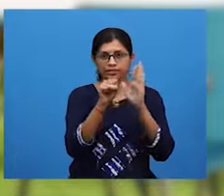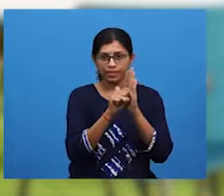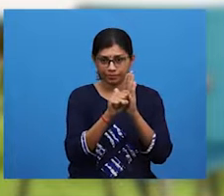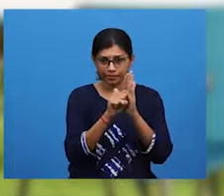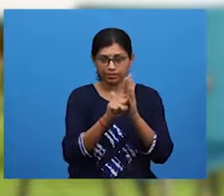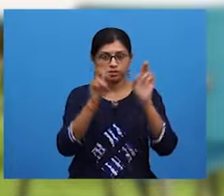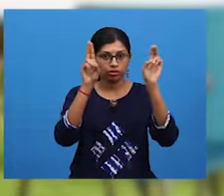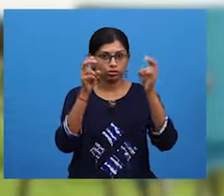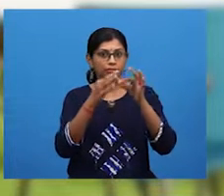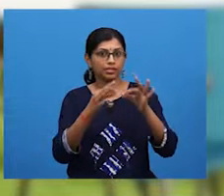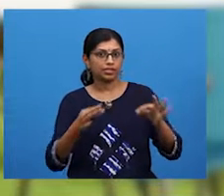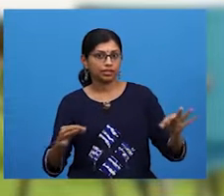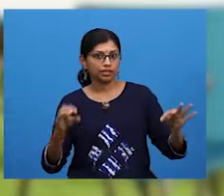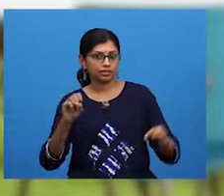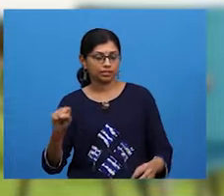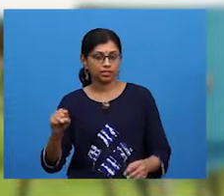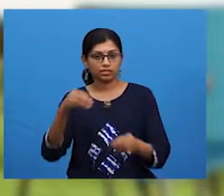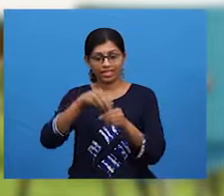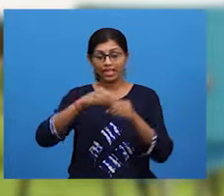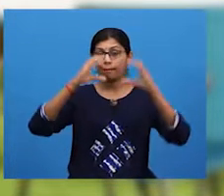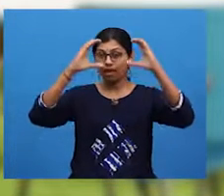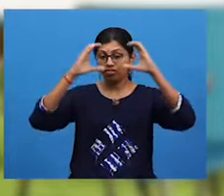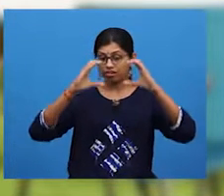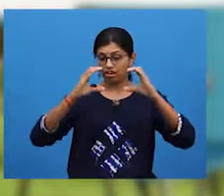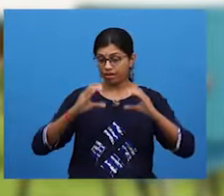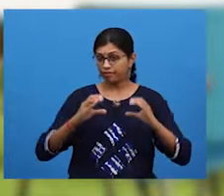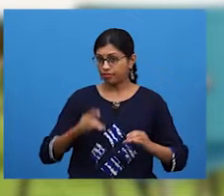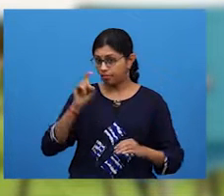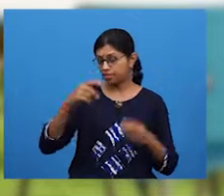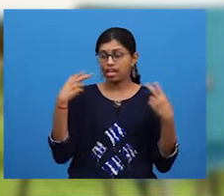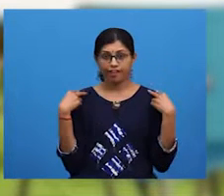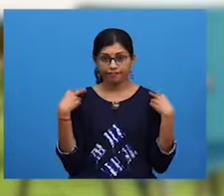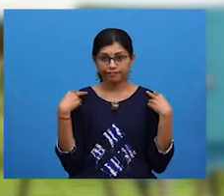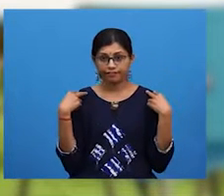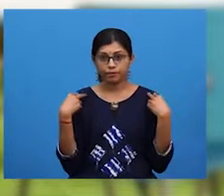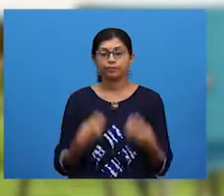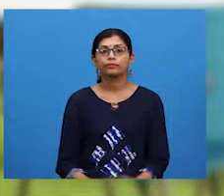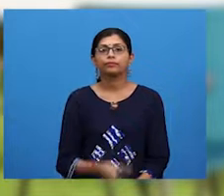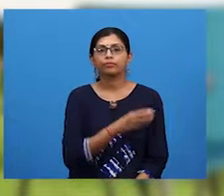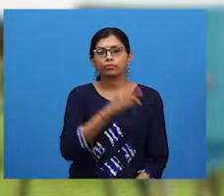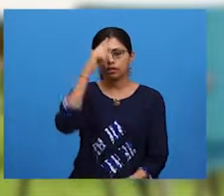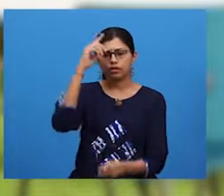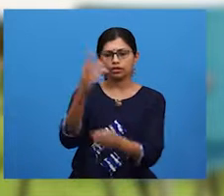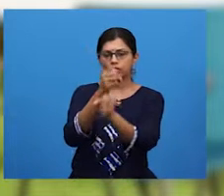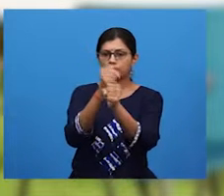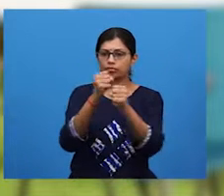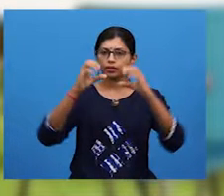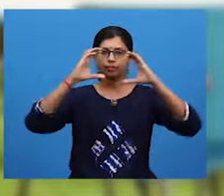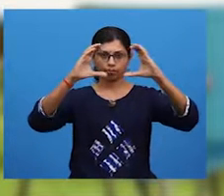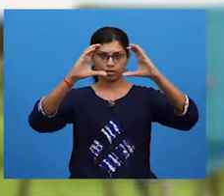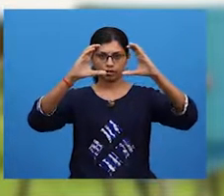-topic sentences in paragraphs, and a concluding paragraph.